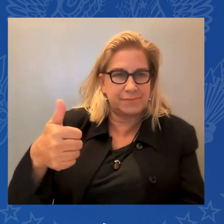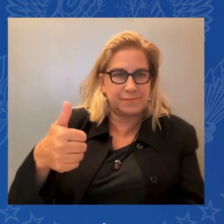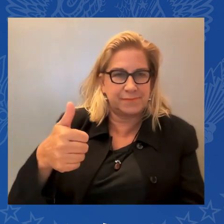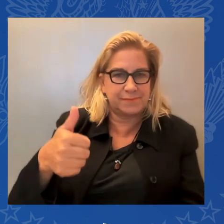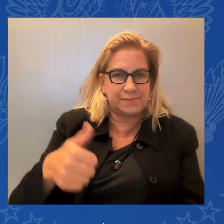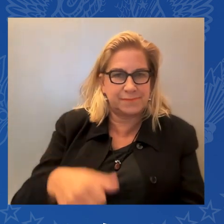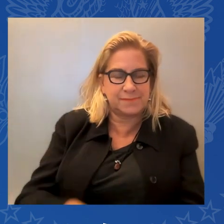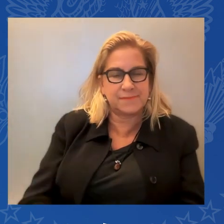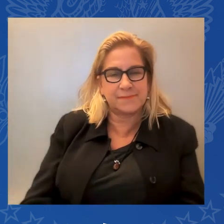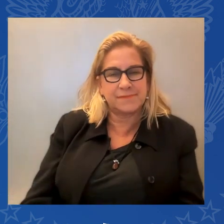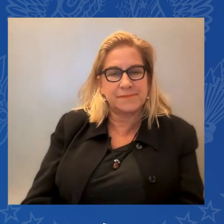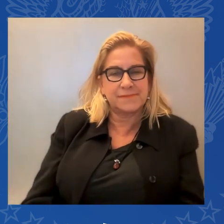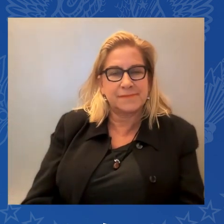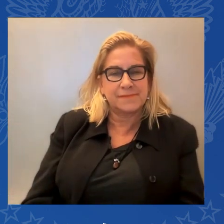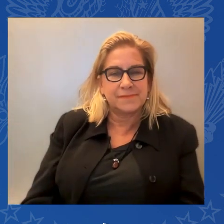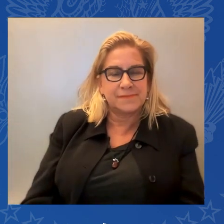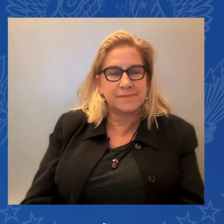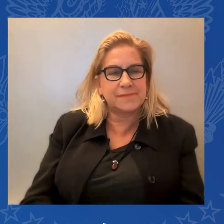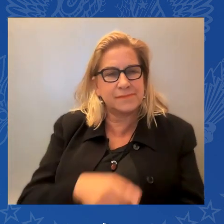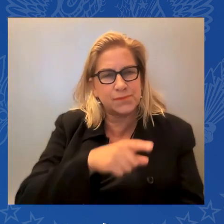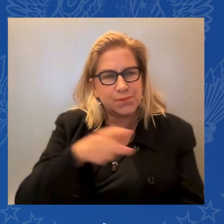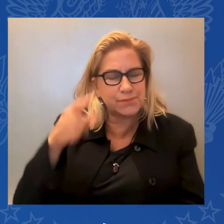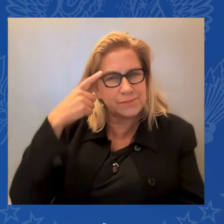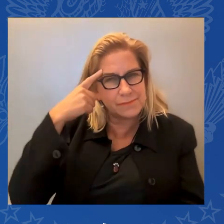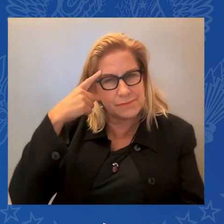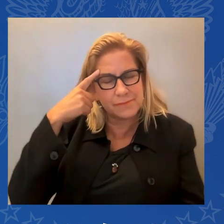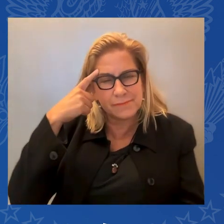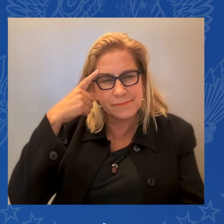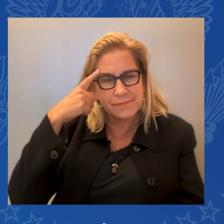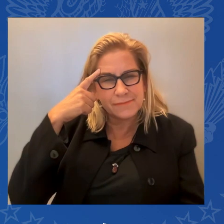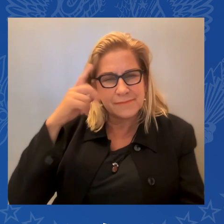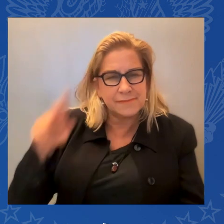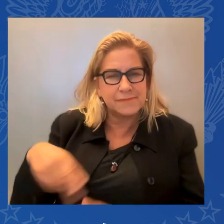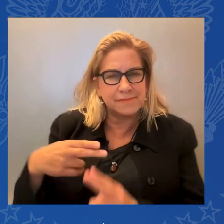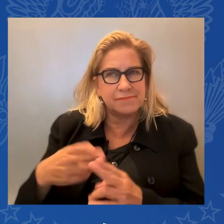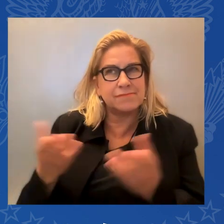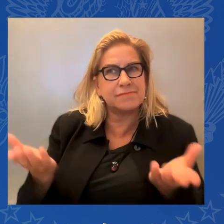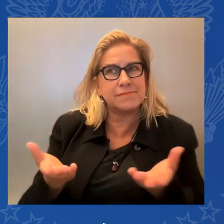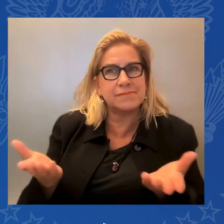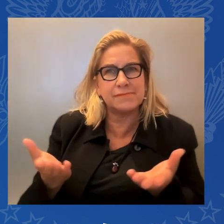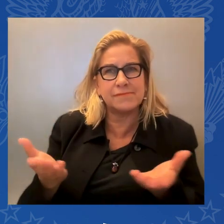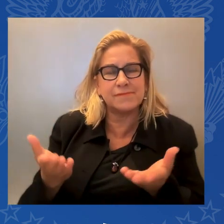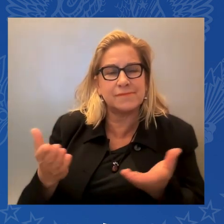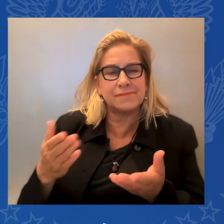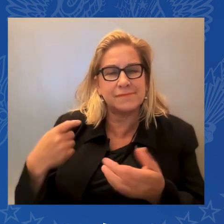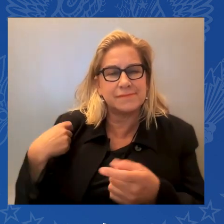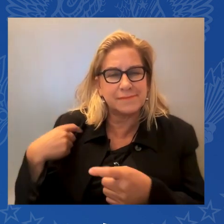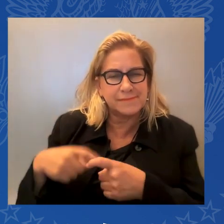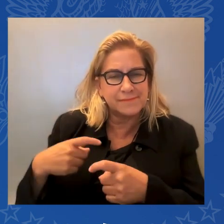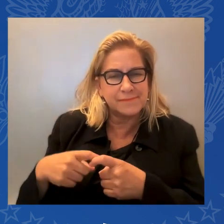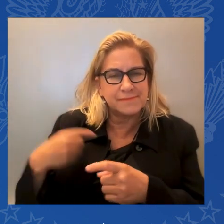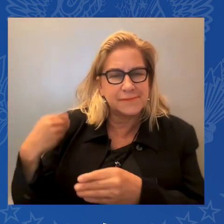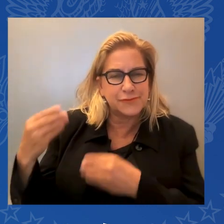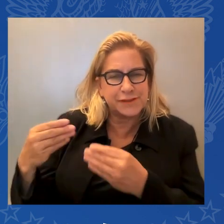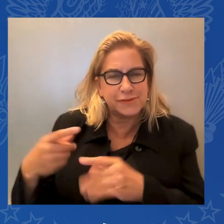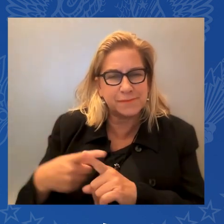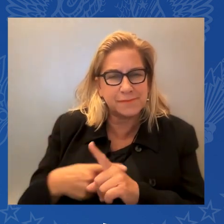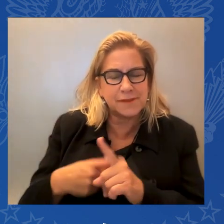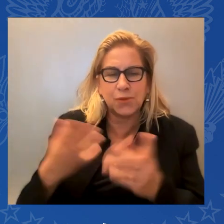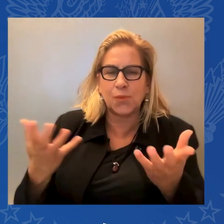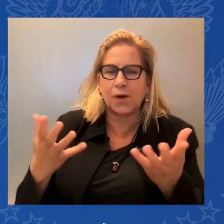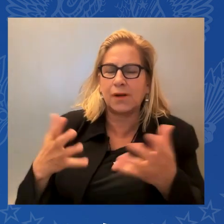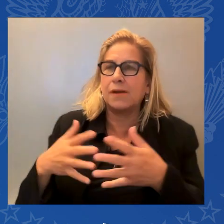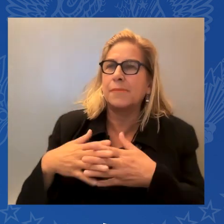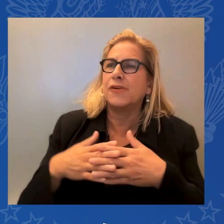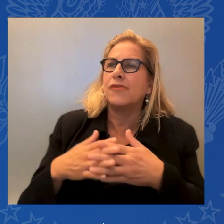about it. Not a joke. When in American history has there been a circumstance — can you turn this mic on for me?